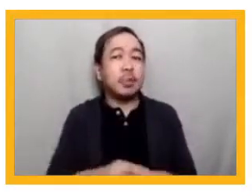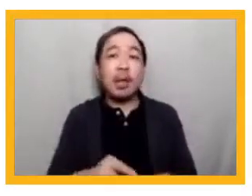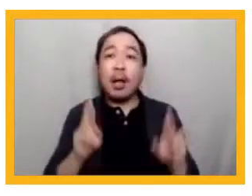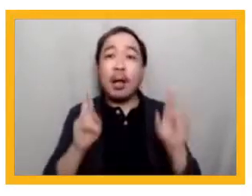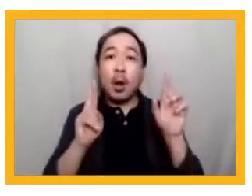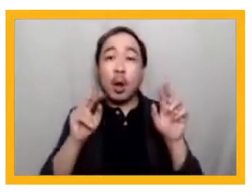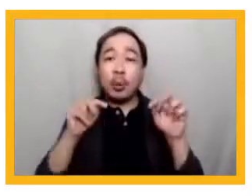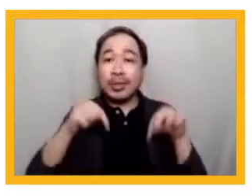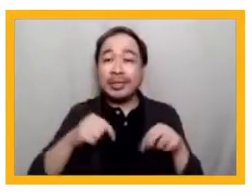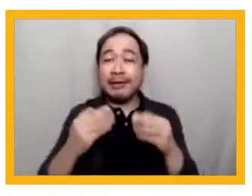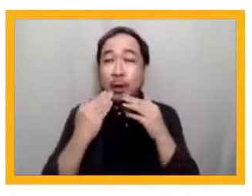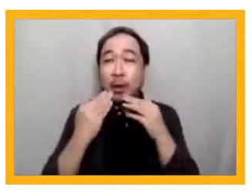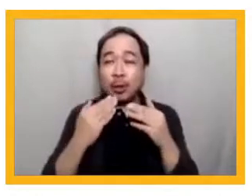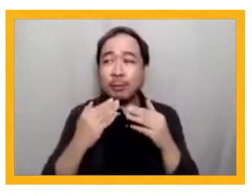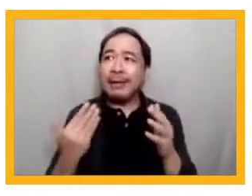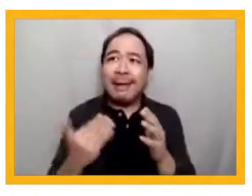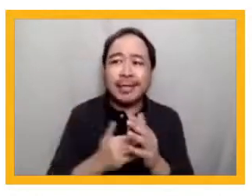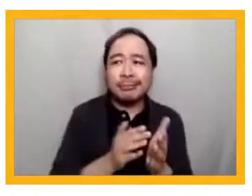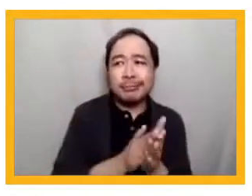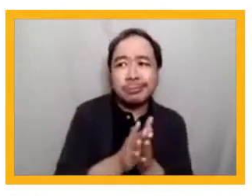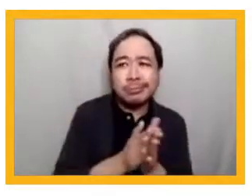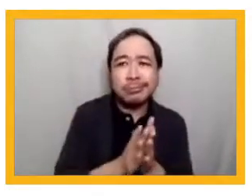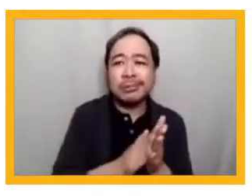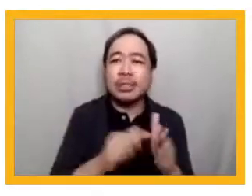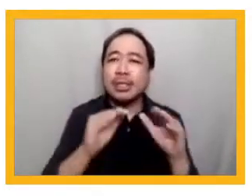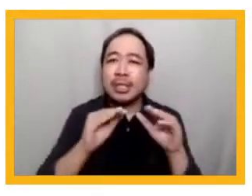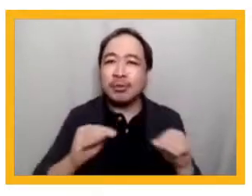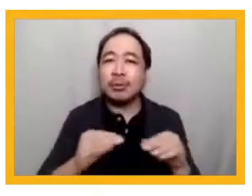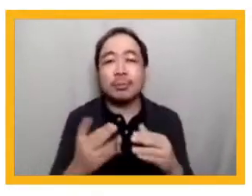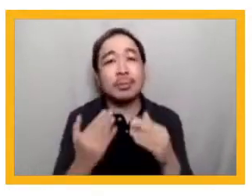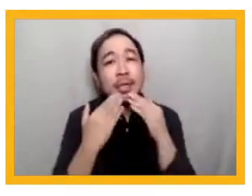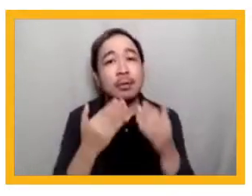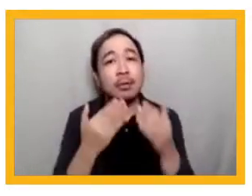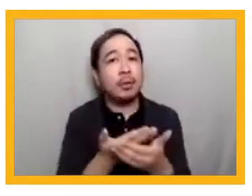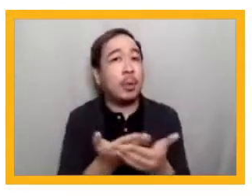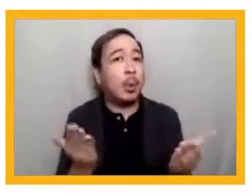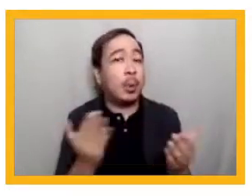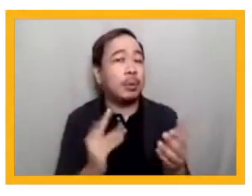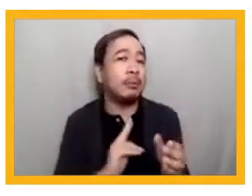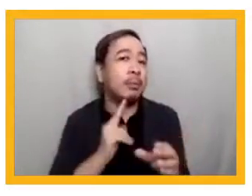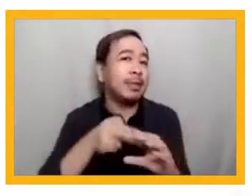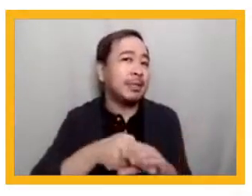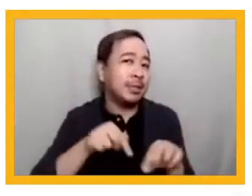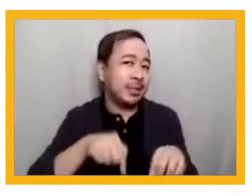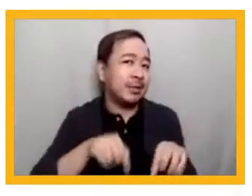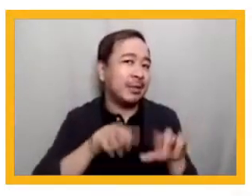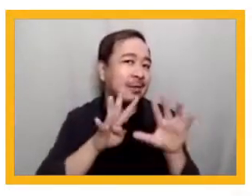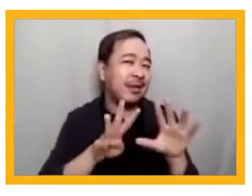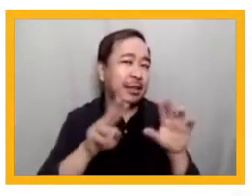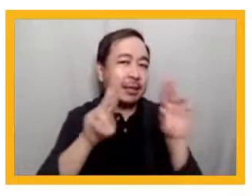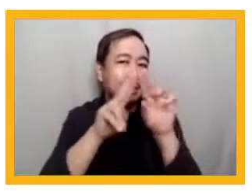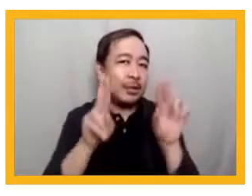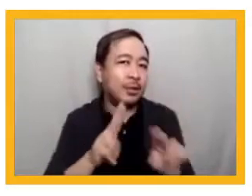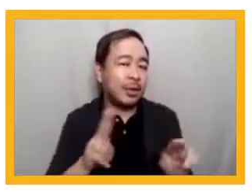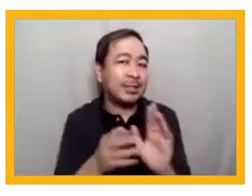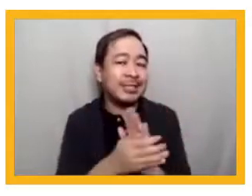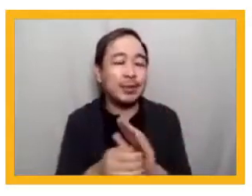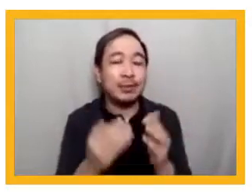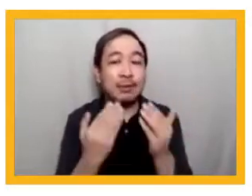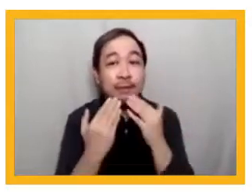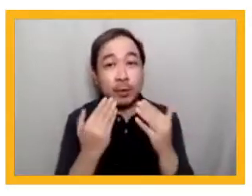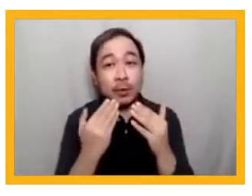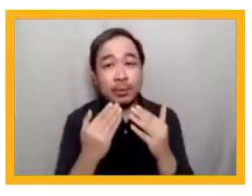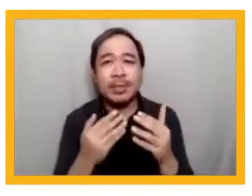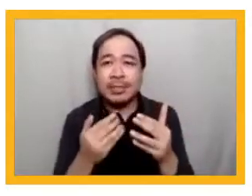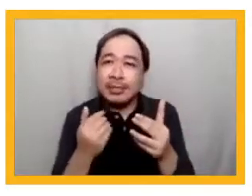your passion for education. Thank you to all of you for participating in the 9th International Skills Forum. Let's do our best to build